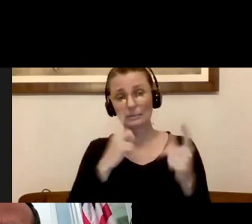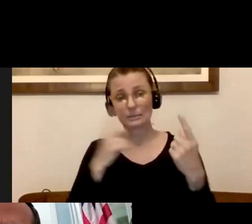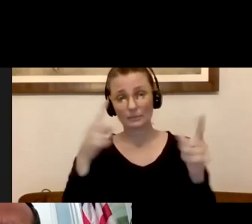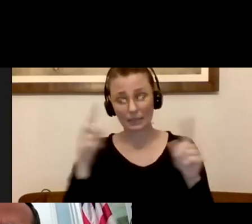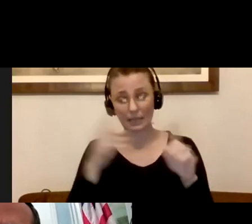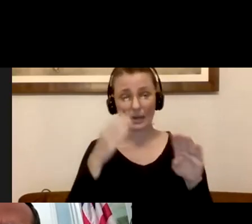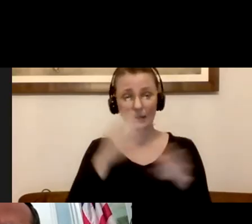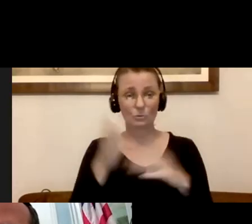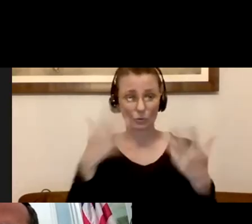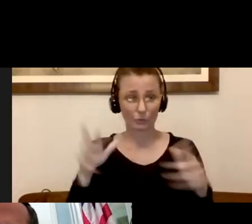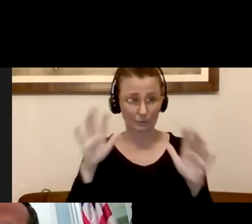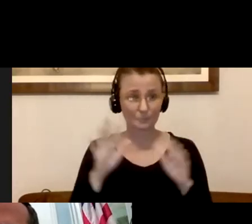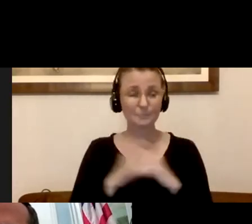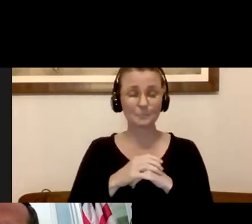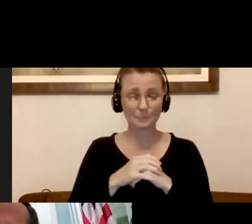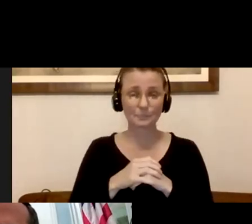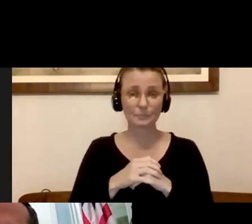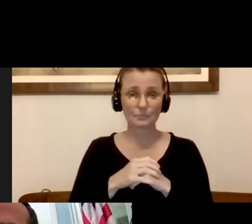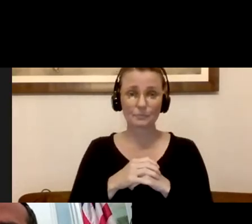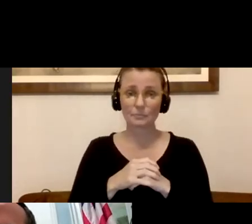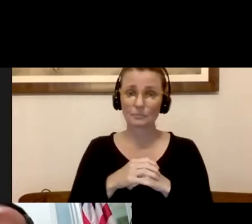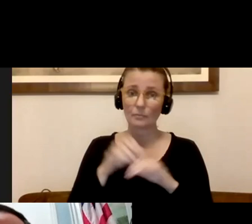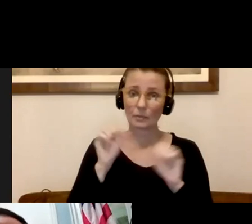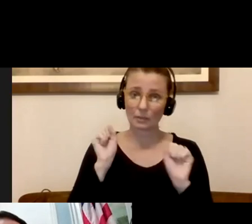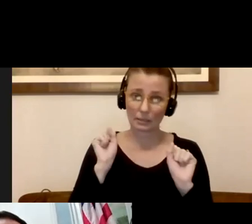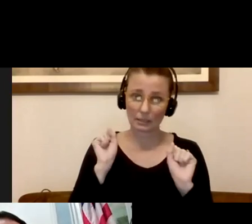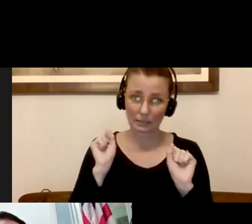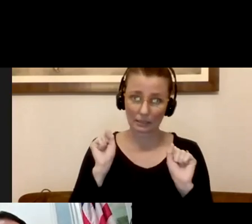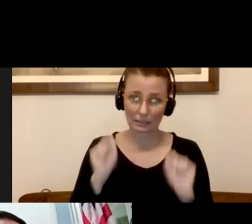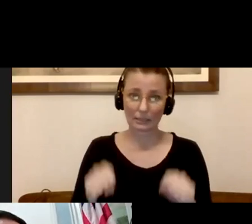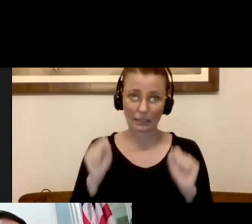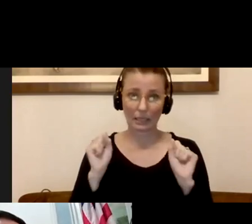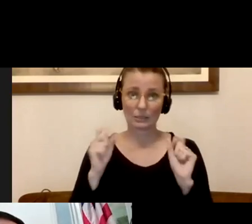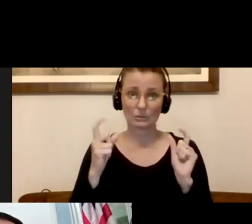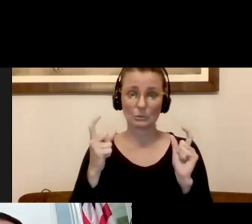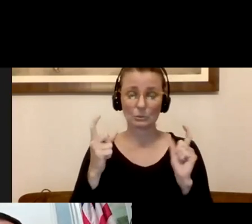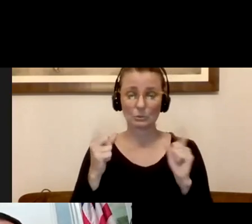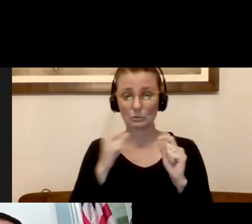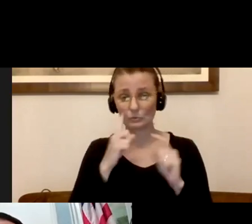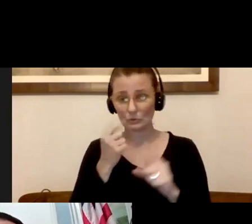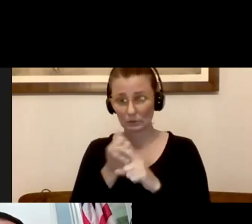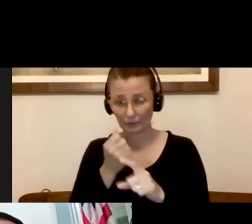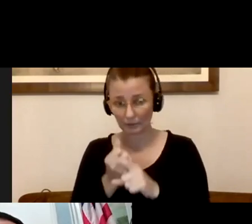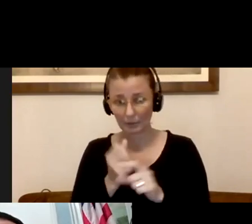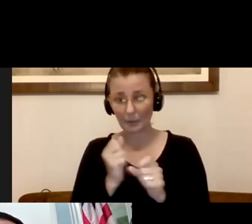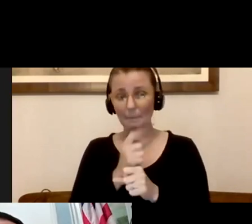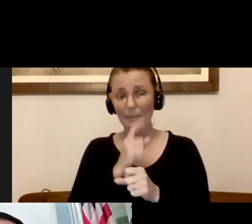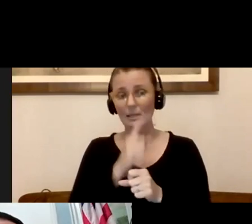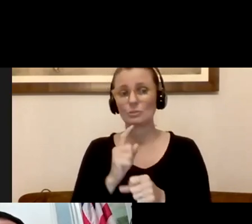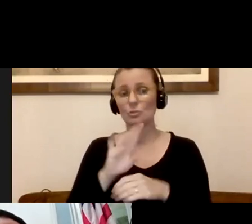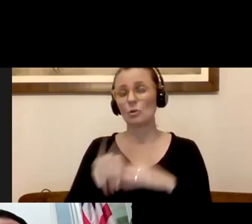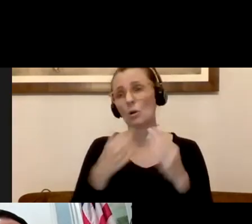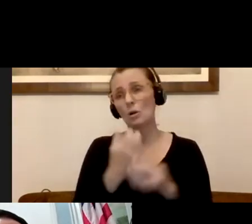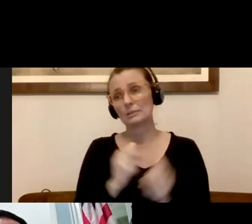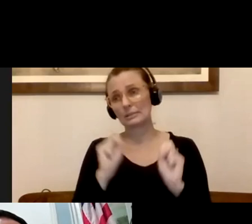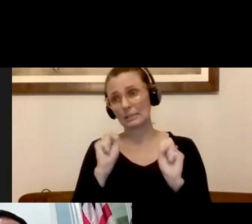been talking about. So what can you do for yourself with an autoimmune? Making sure that you're following all the same same practices so that